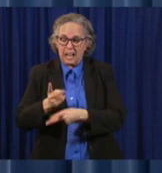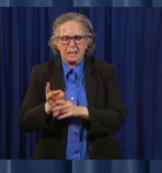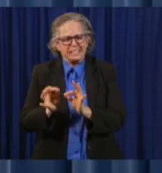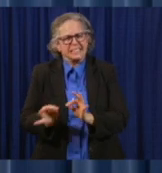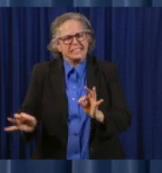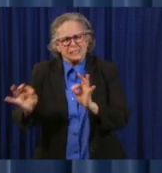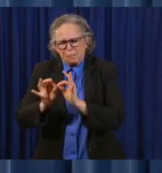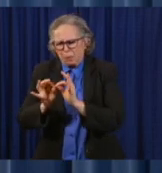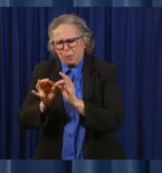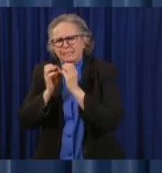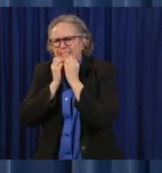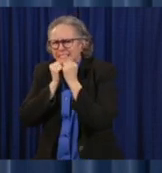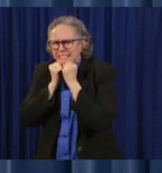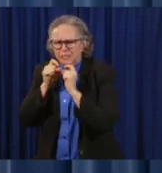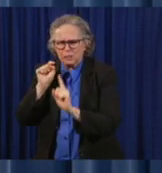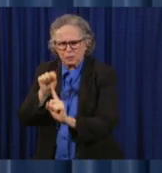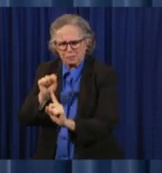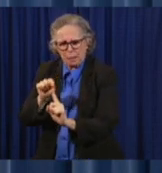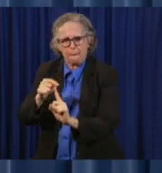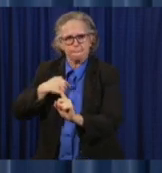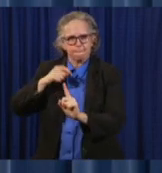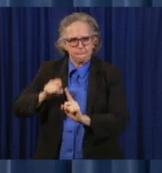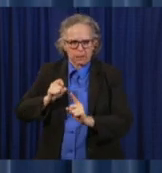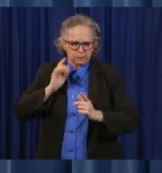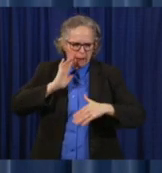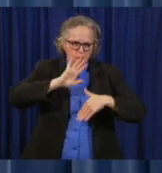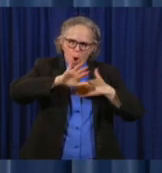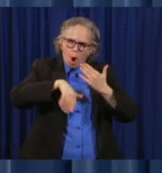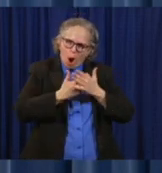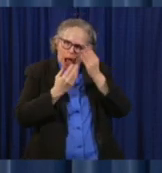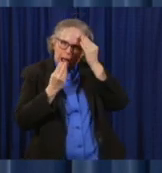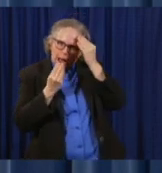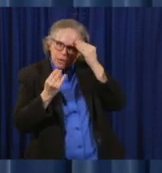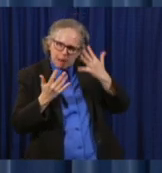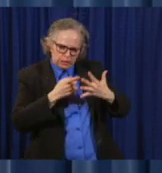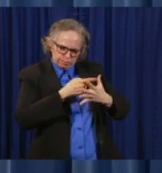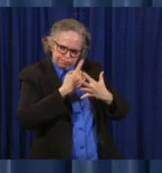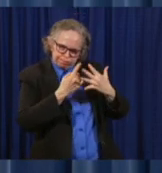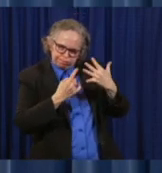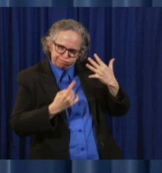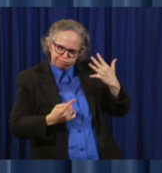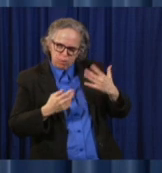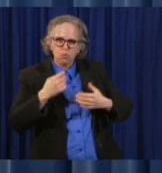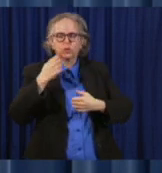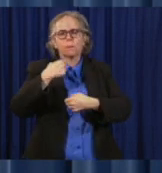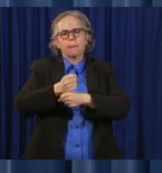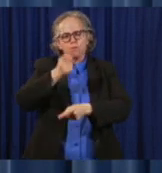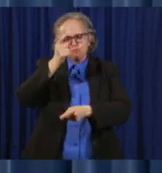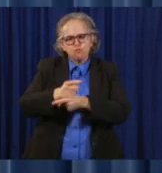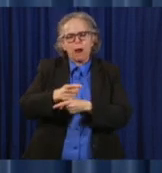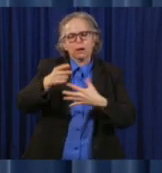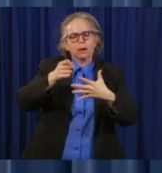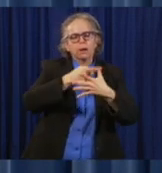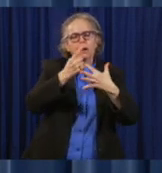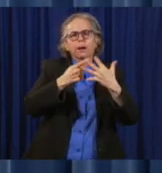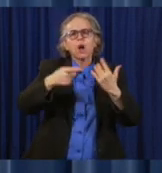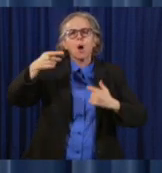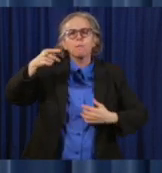have all the best information, that we have all the right protocols in place. We continue